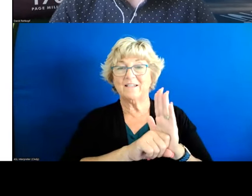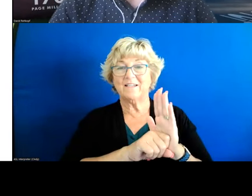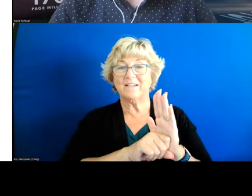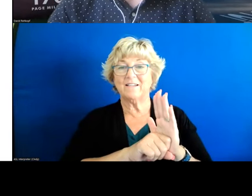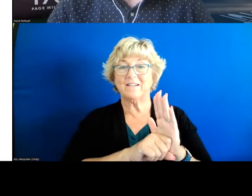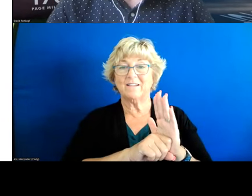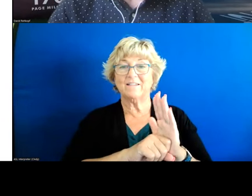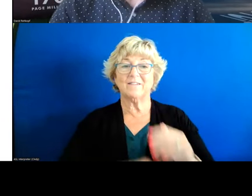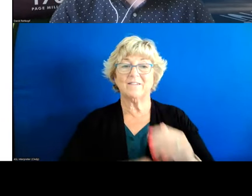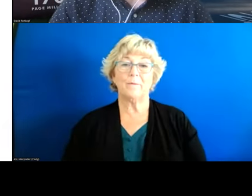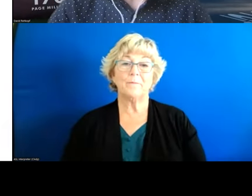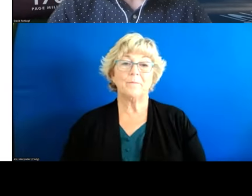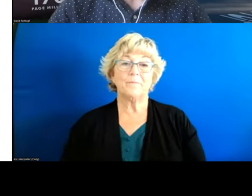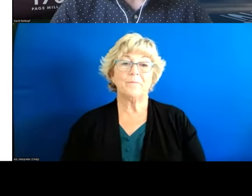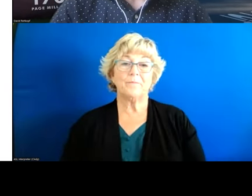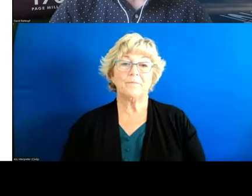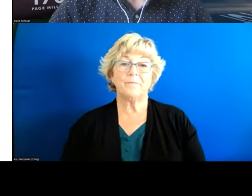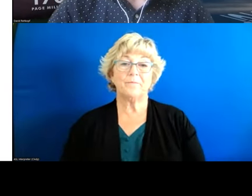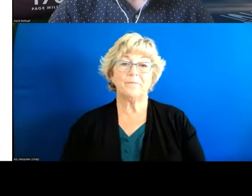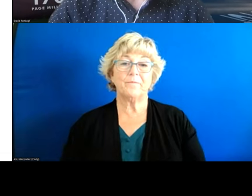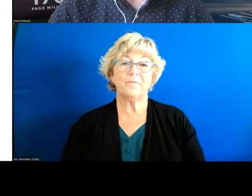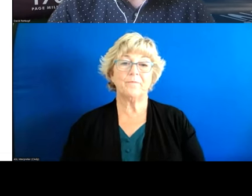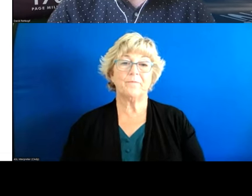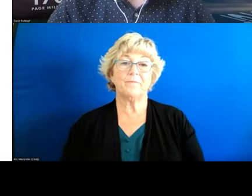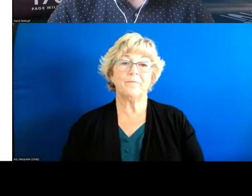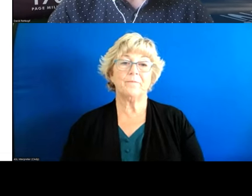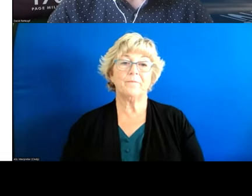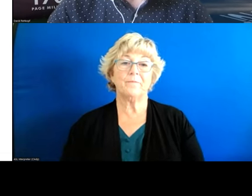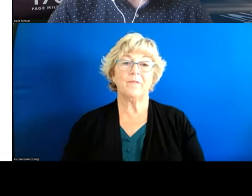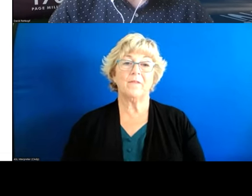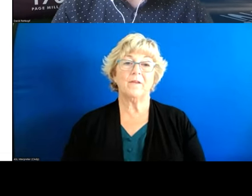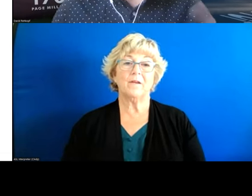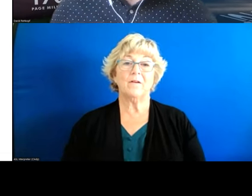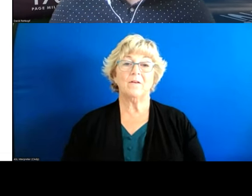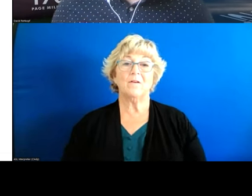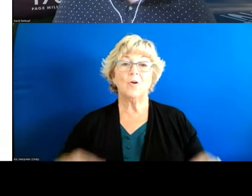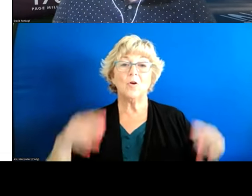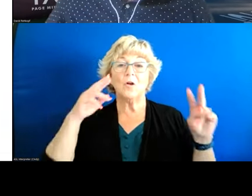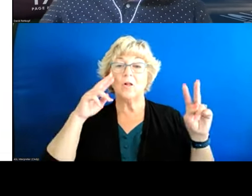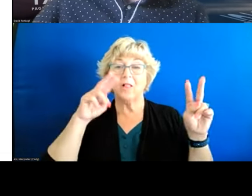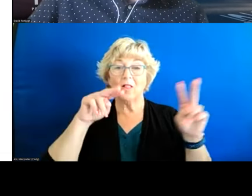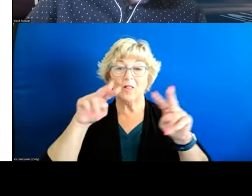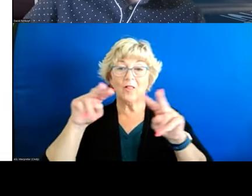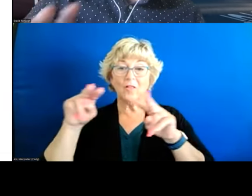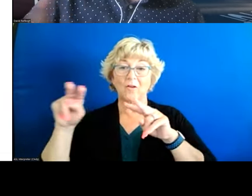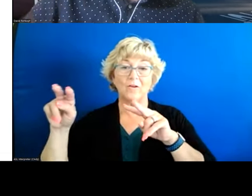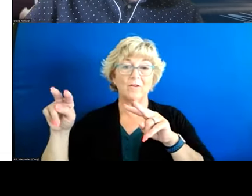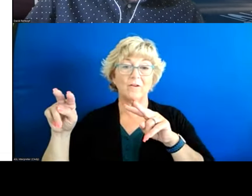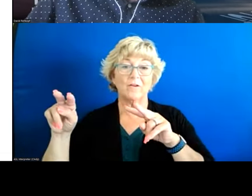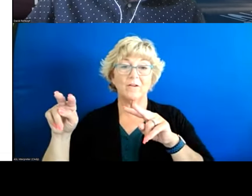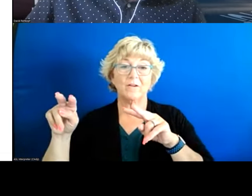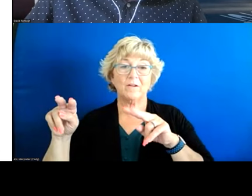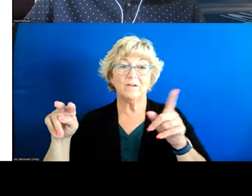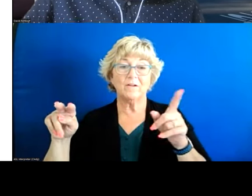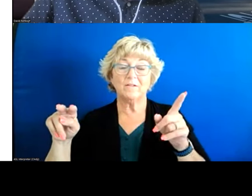by our domains okay next slide uh so just looking through i'll go through these relatively quickly but you can see